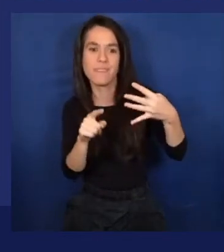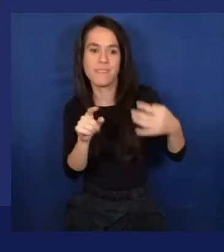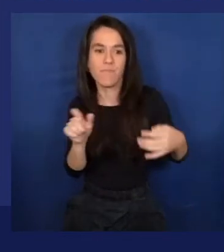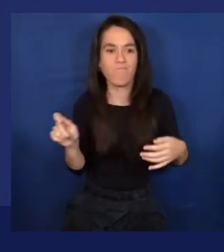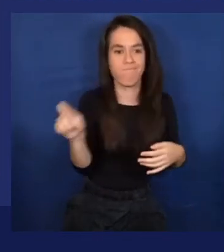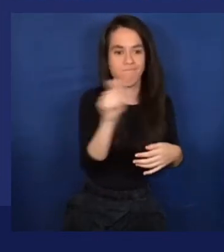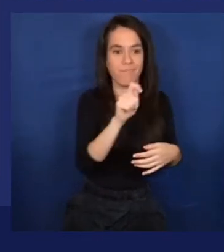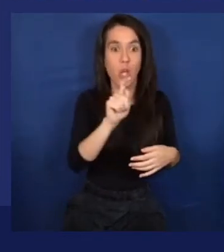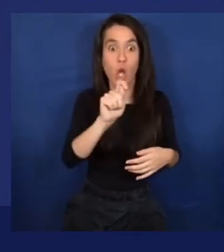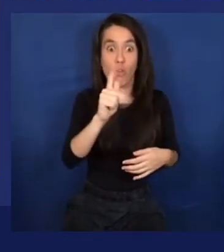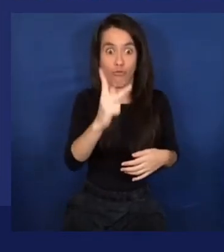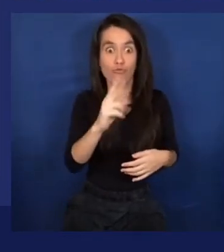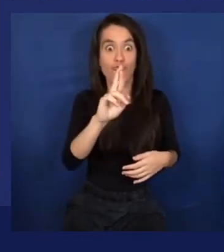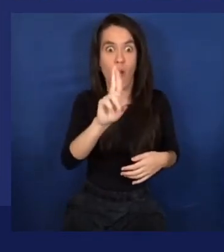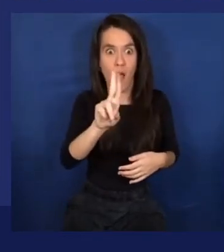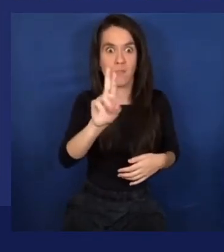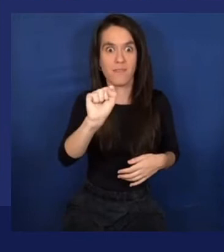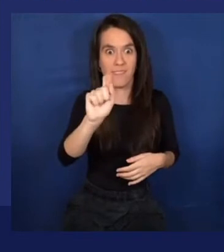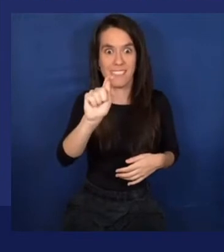Okay. Okay. There you go.